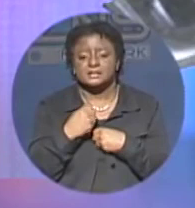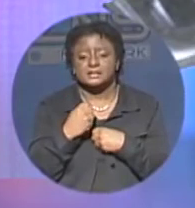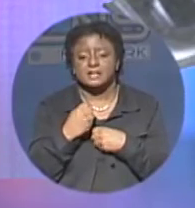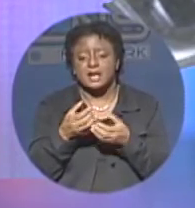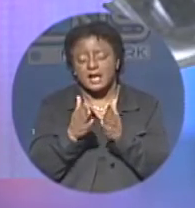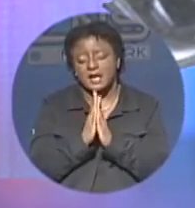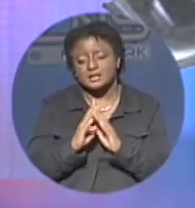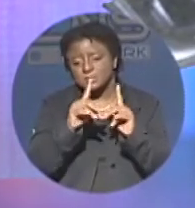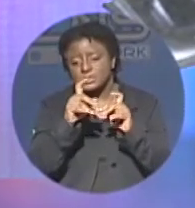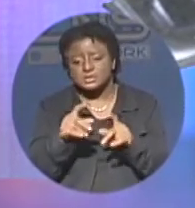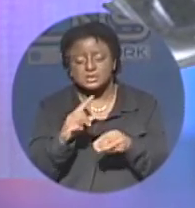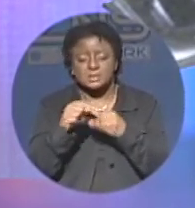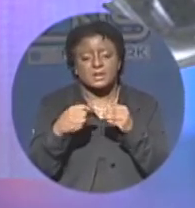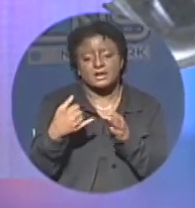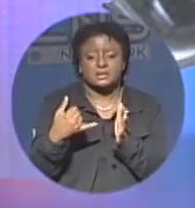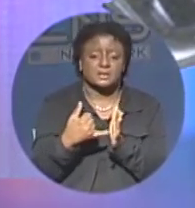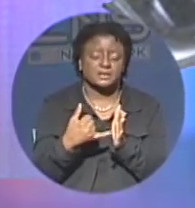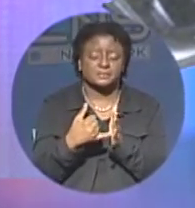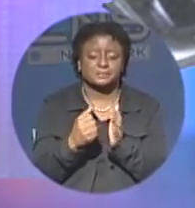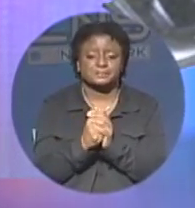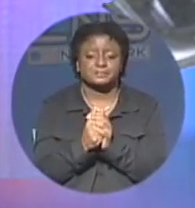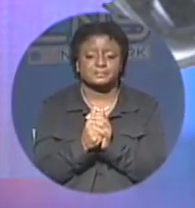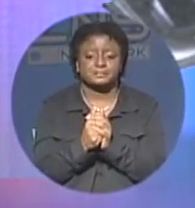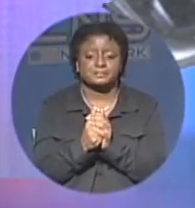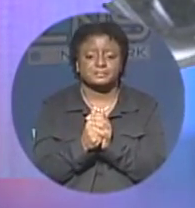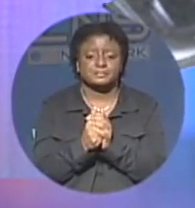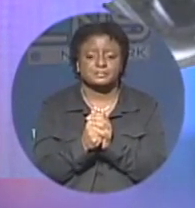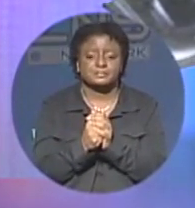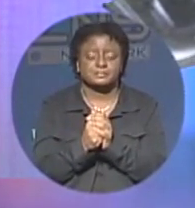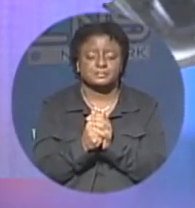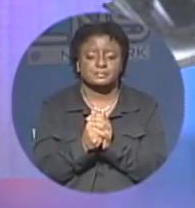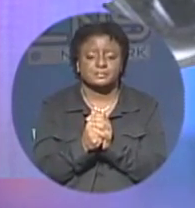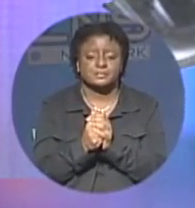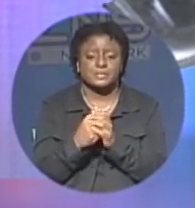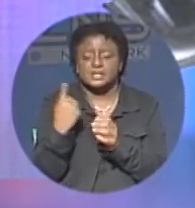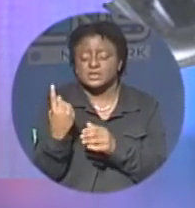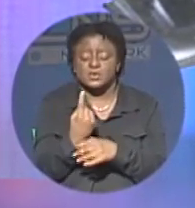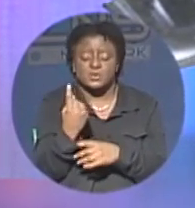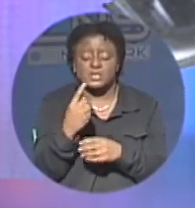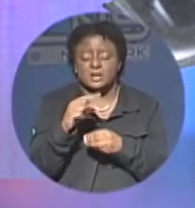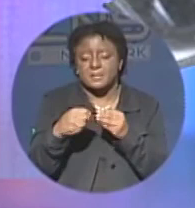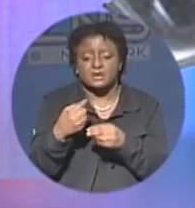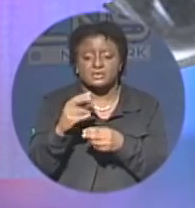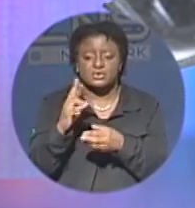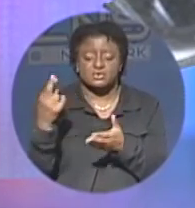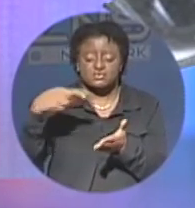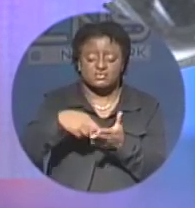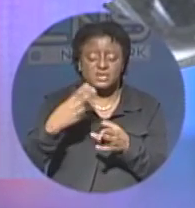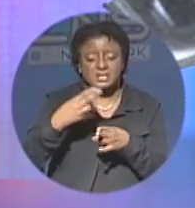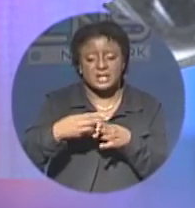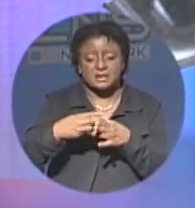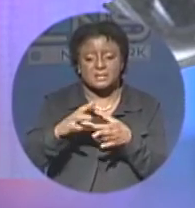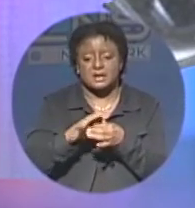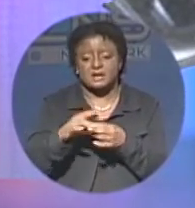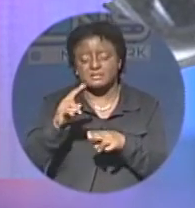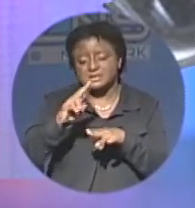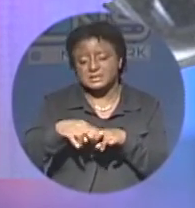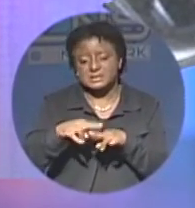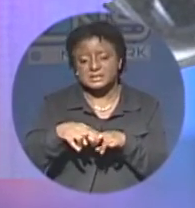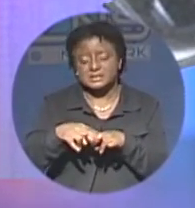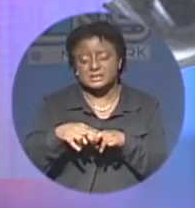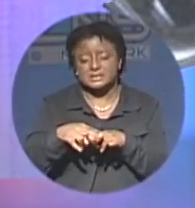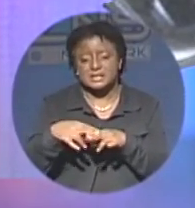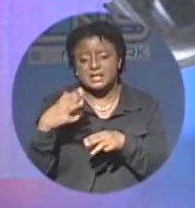when the cuts came, and really just some renaming of seats, slight boundary shifts, then they